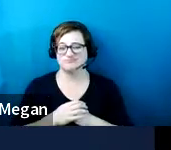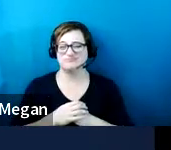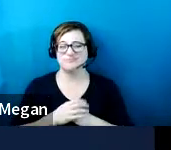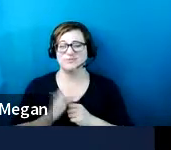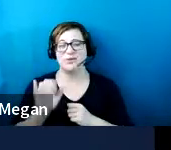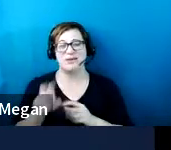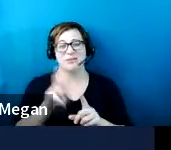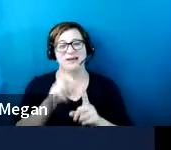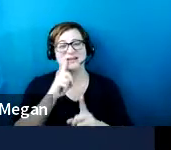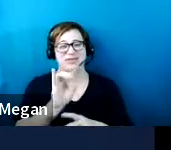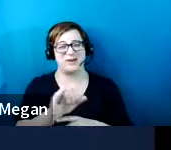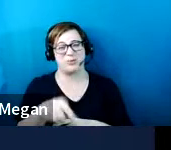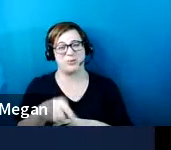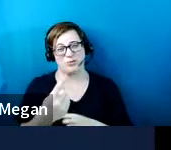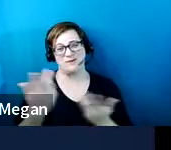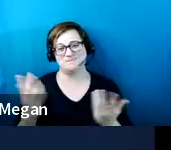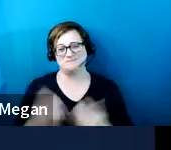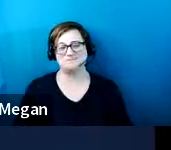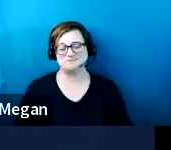that would apply for.